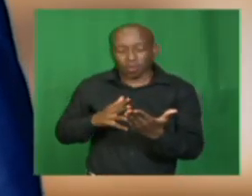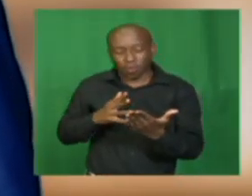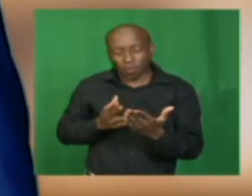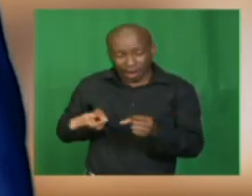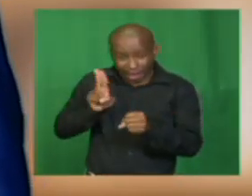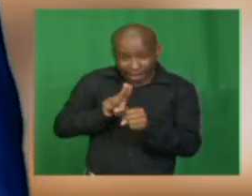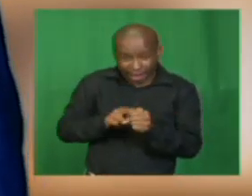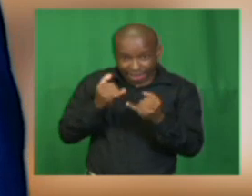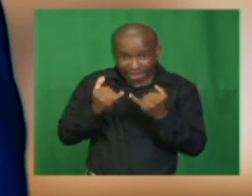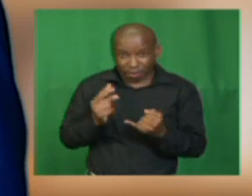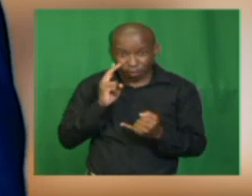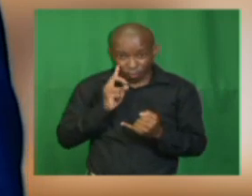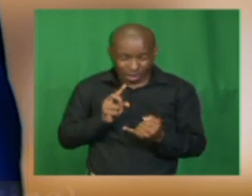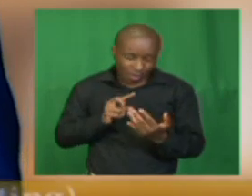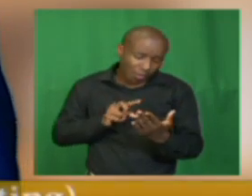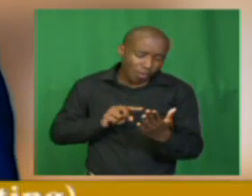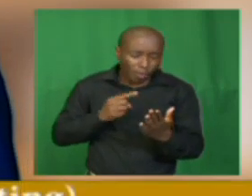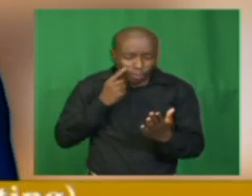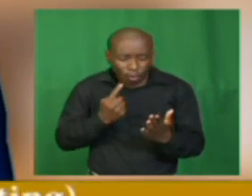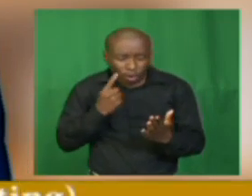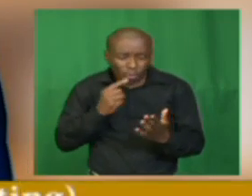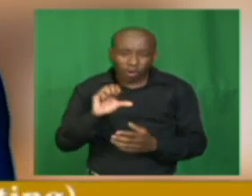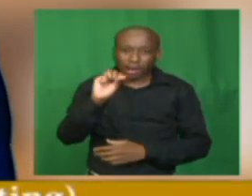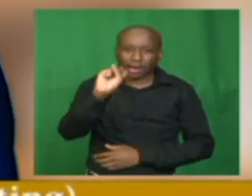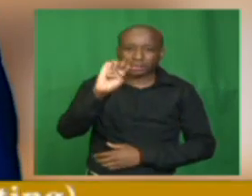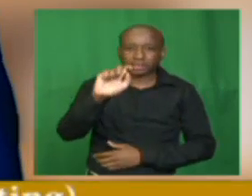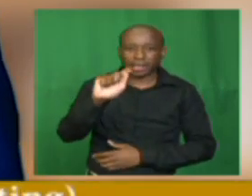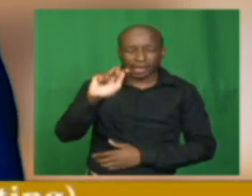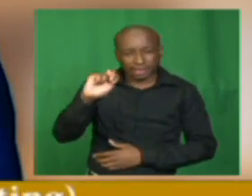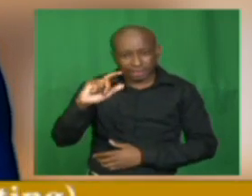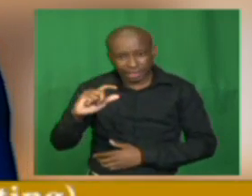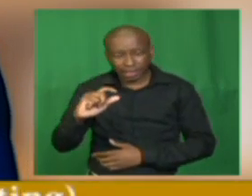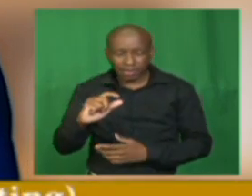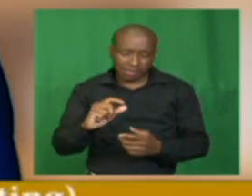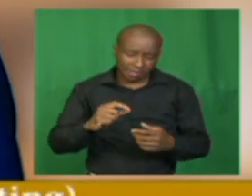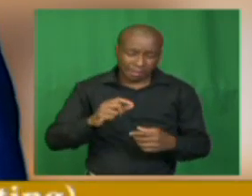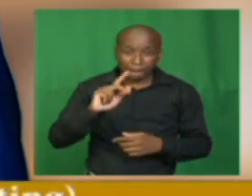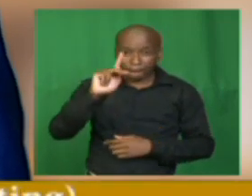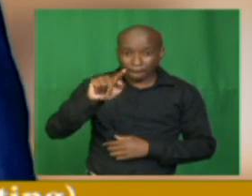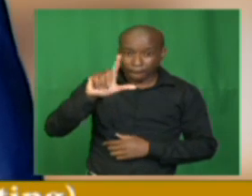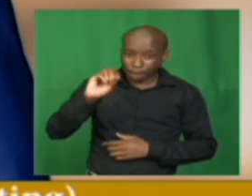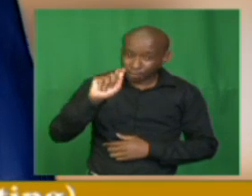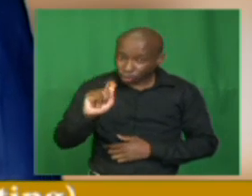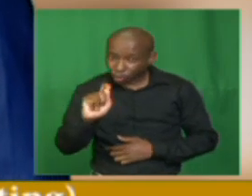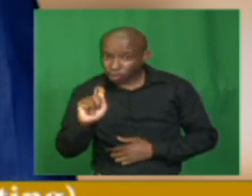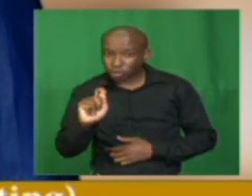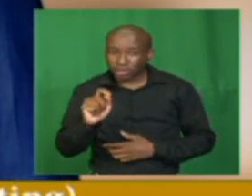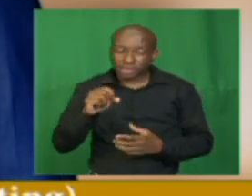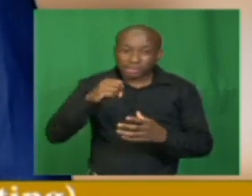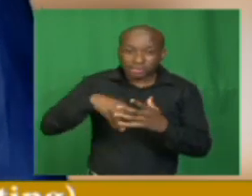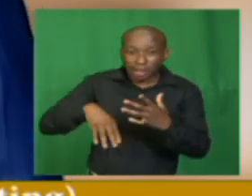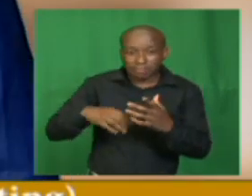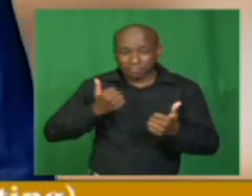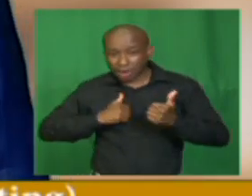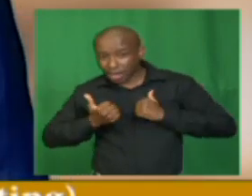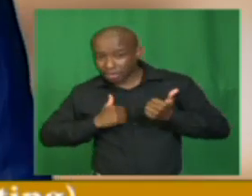identify the setting, the characters, the plot, and some of the dramatic